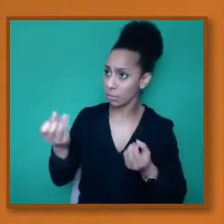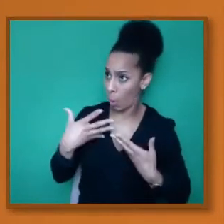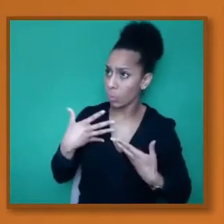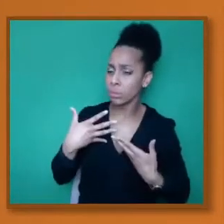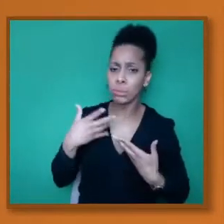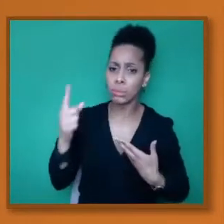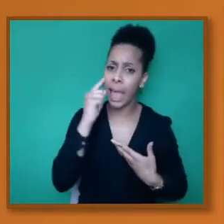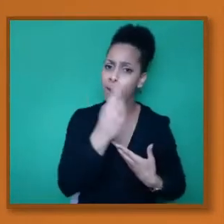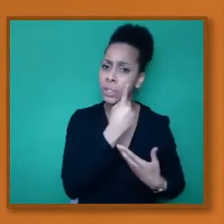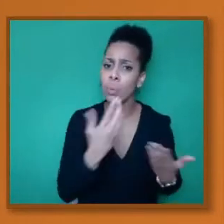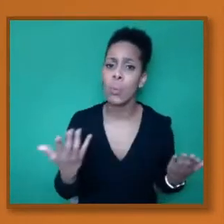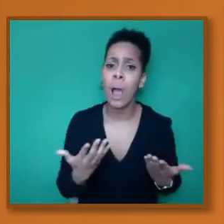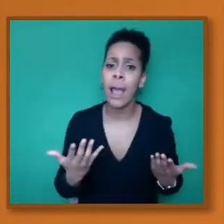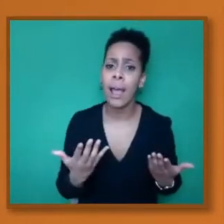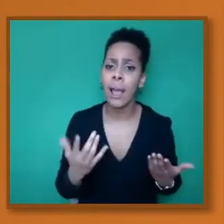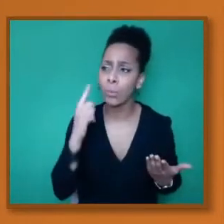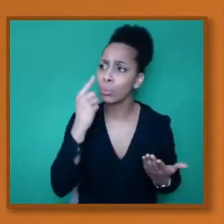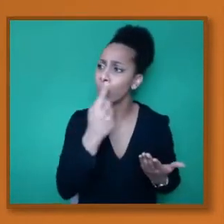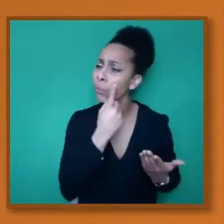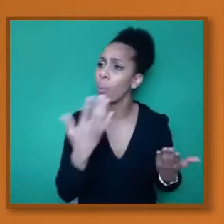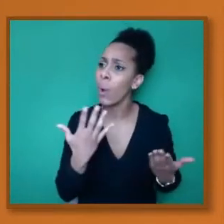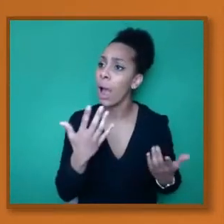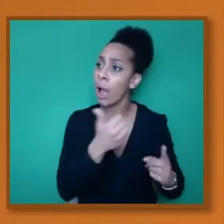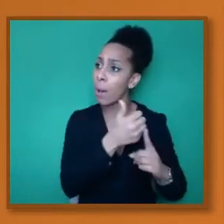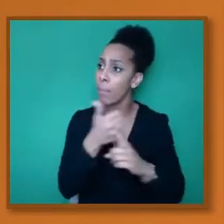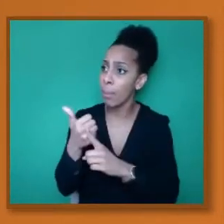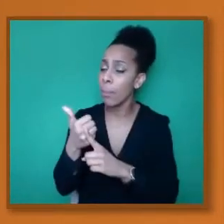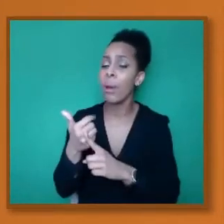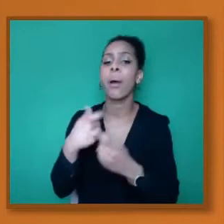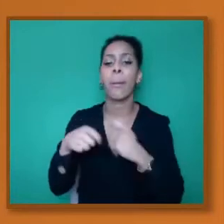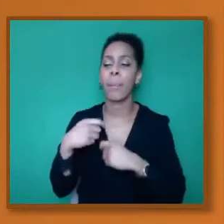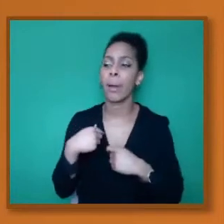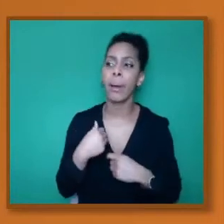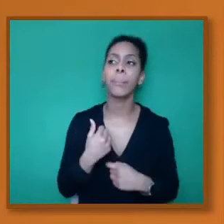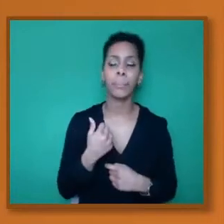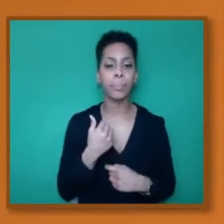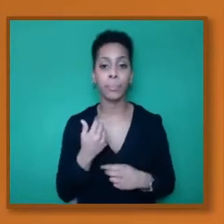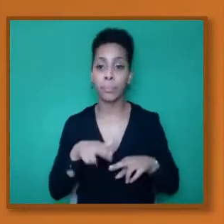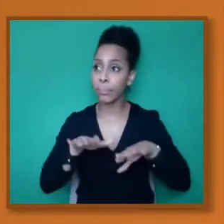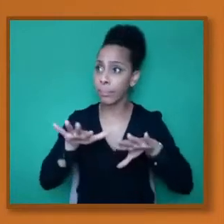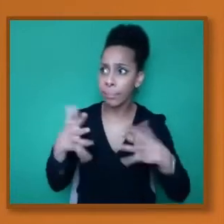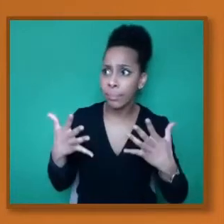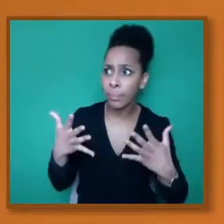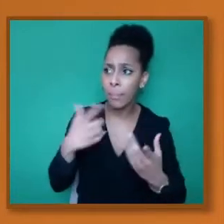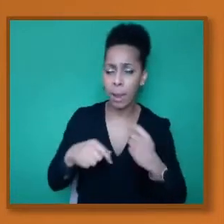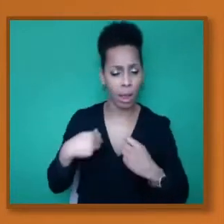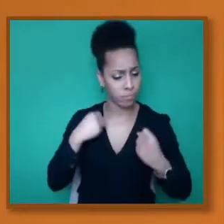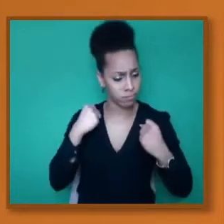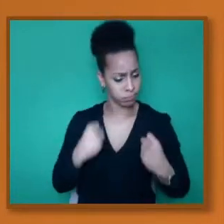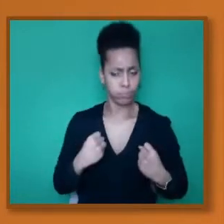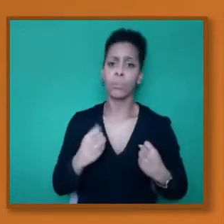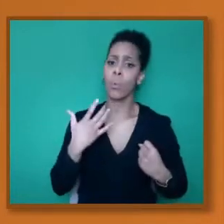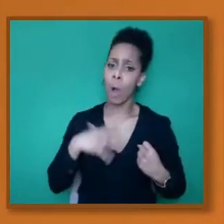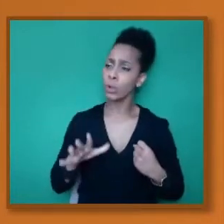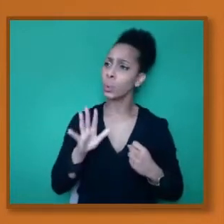it, makes you more determined to get answers to those questions. So you have covered all of this. I really